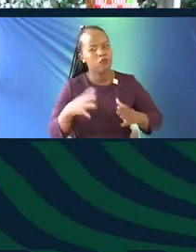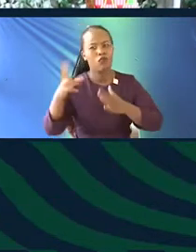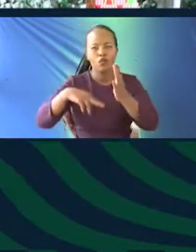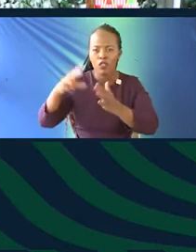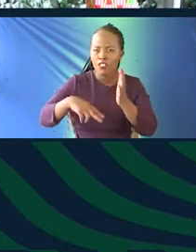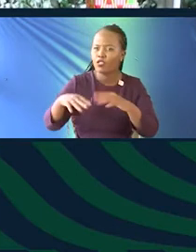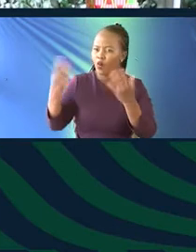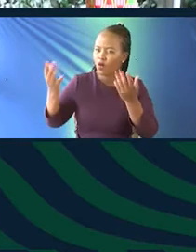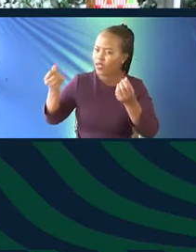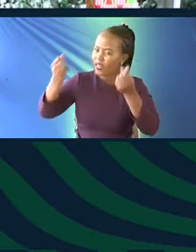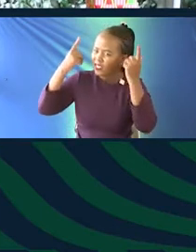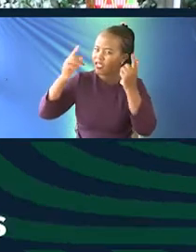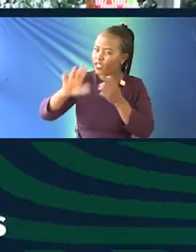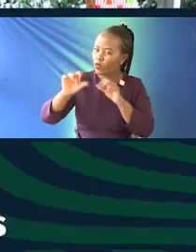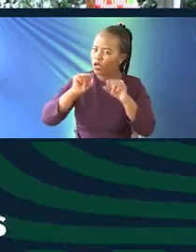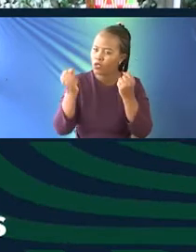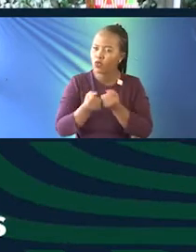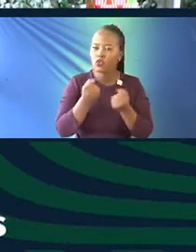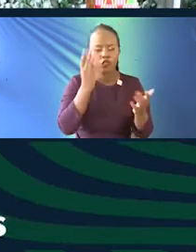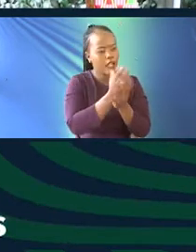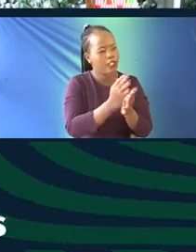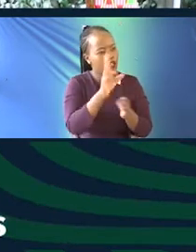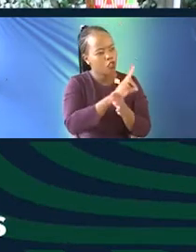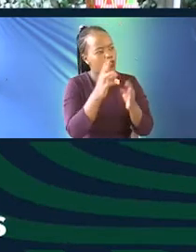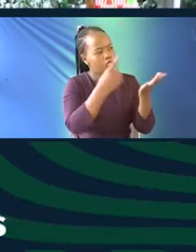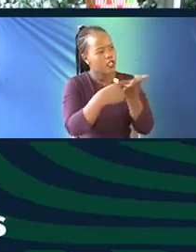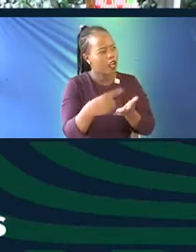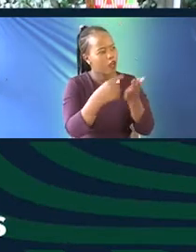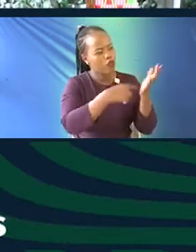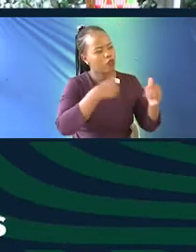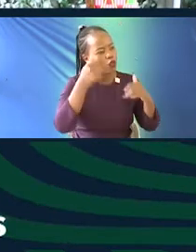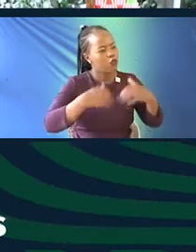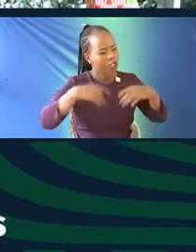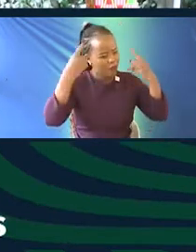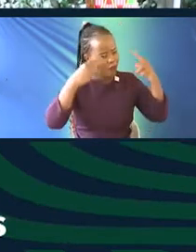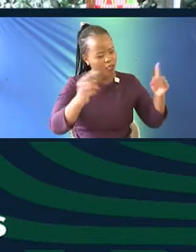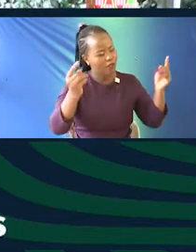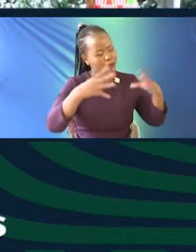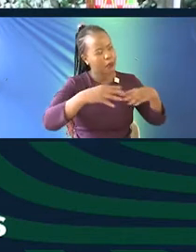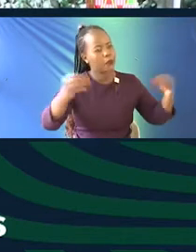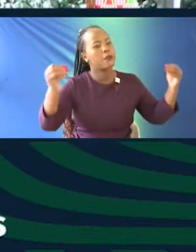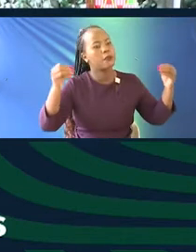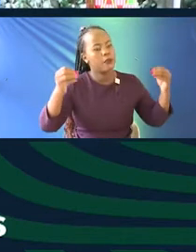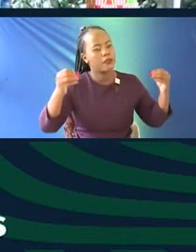or understand your social reality, just in a conversation, that has progressively disappeared. So, the